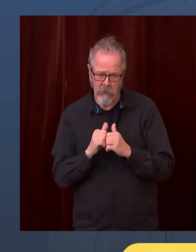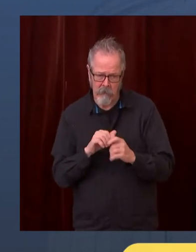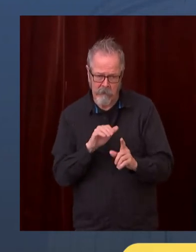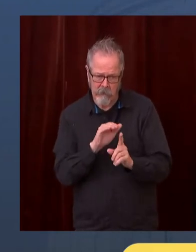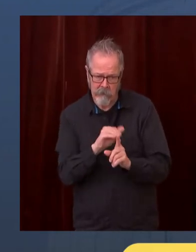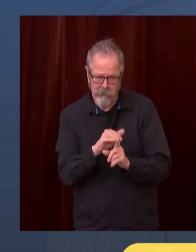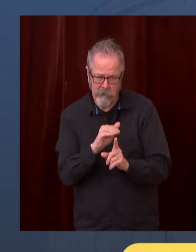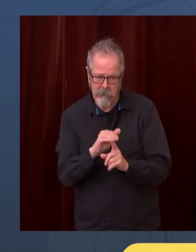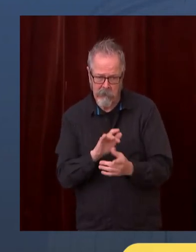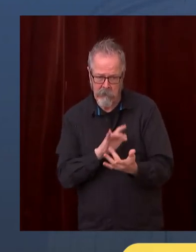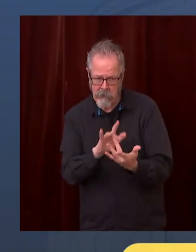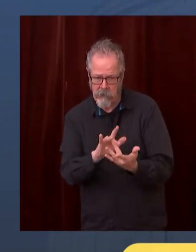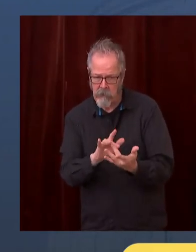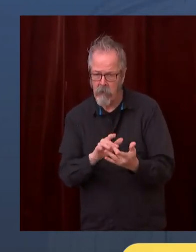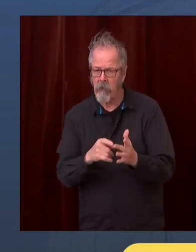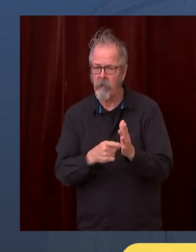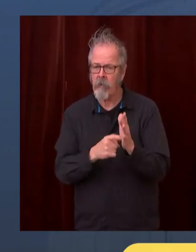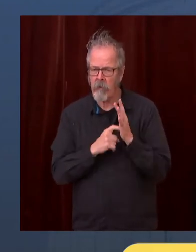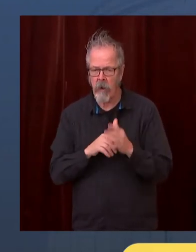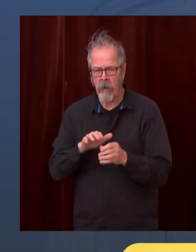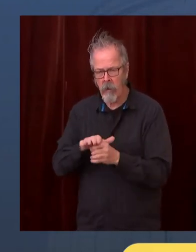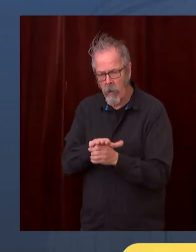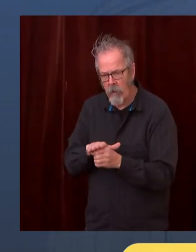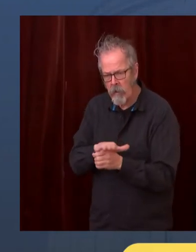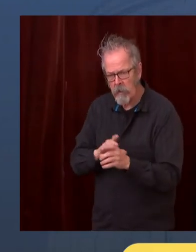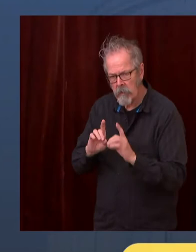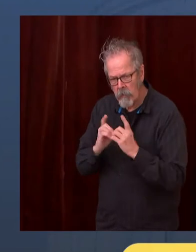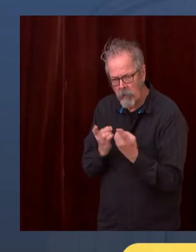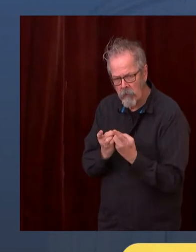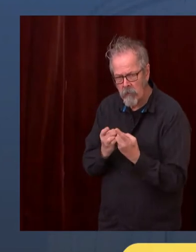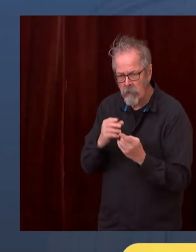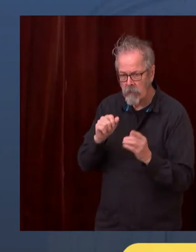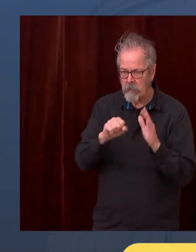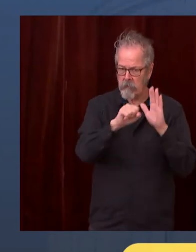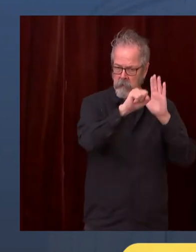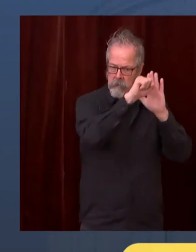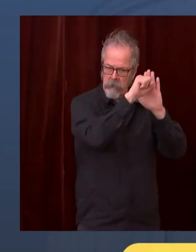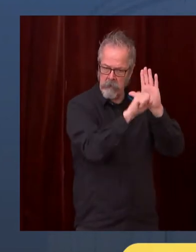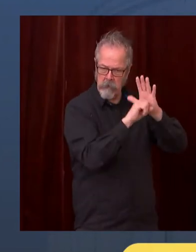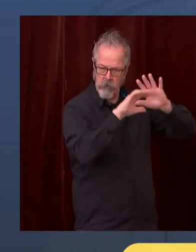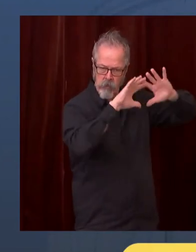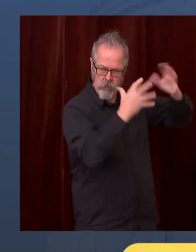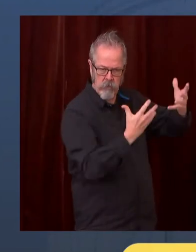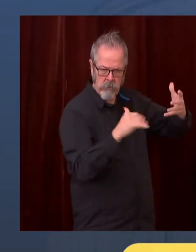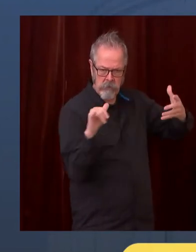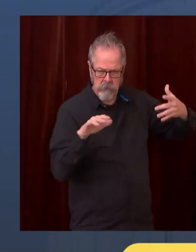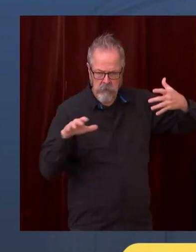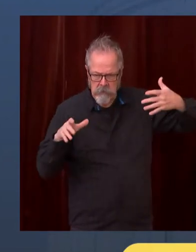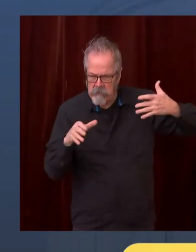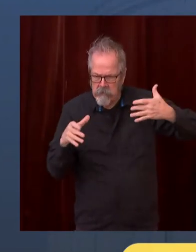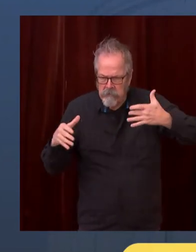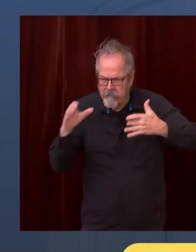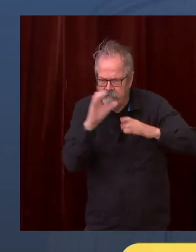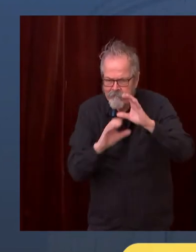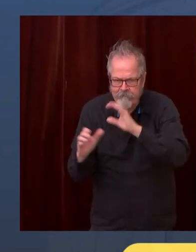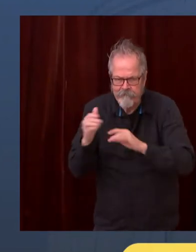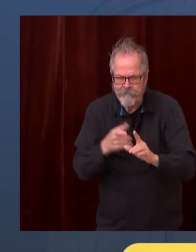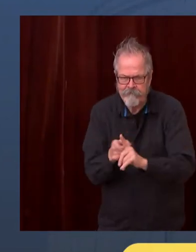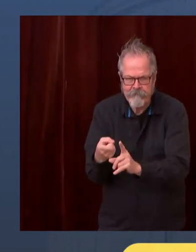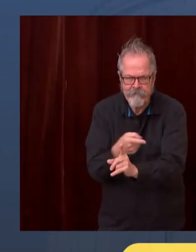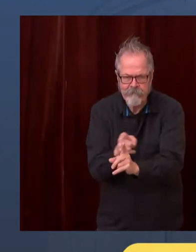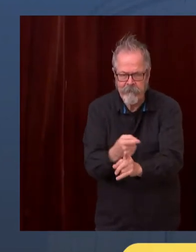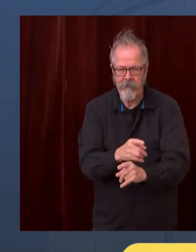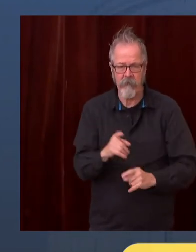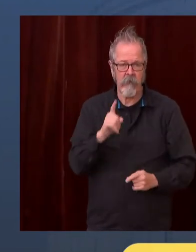we really need is the public's health help to actually implement these prevention measures as I said so that